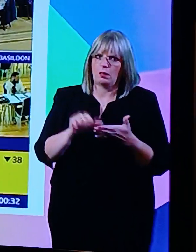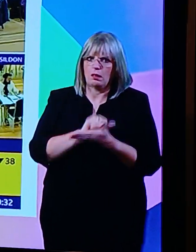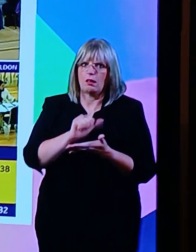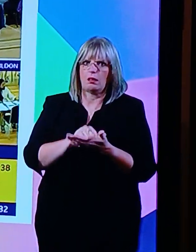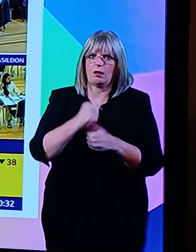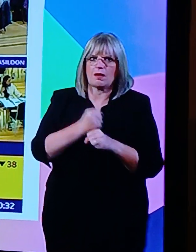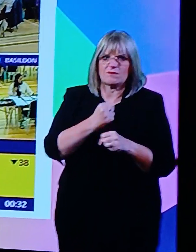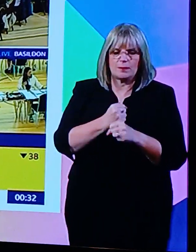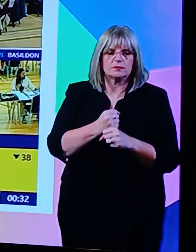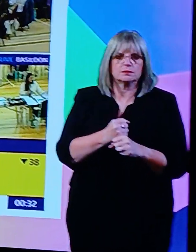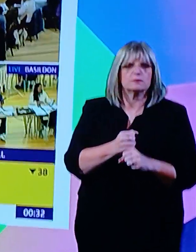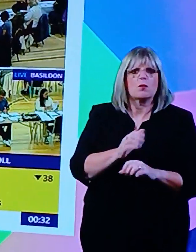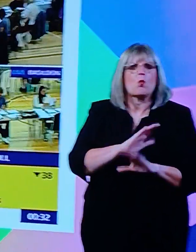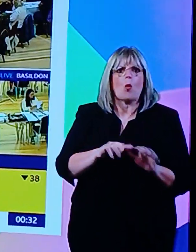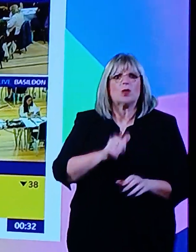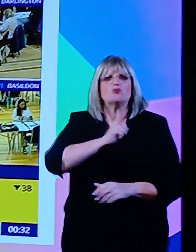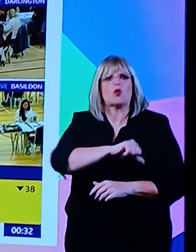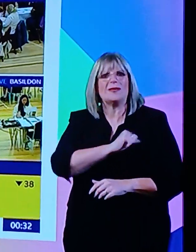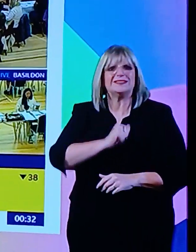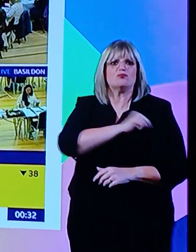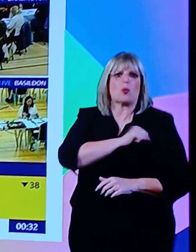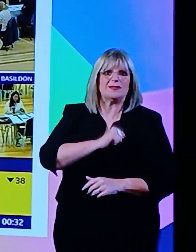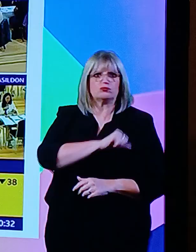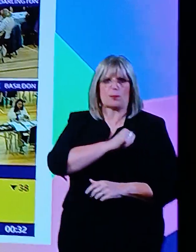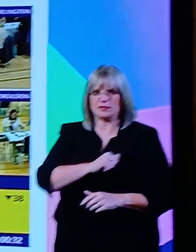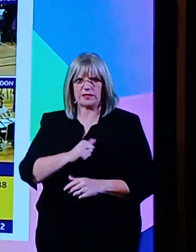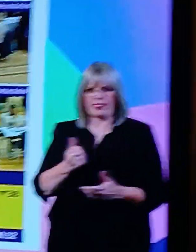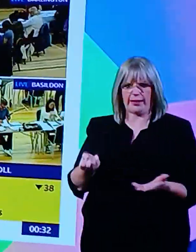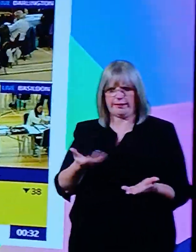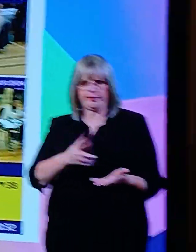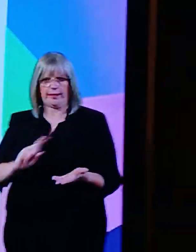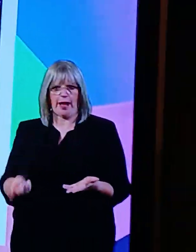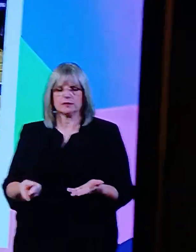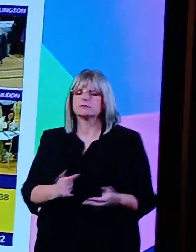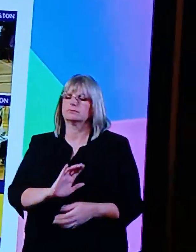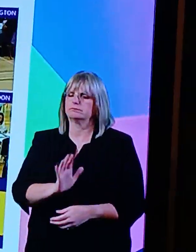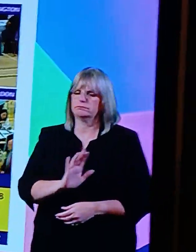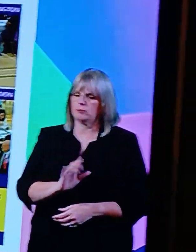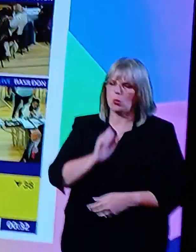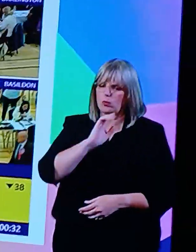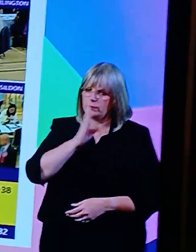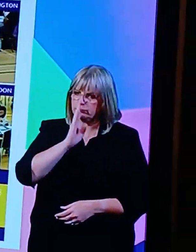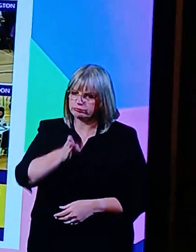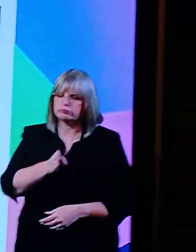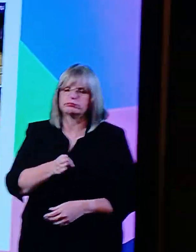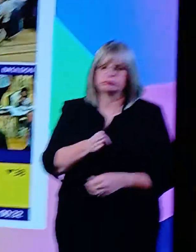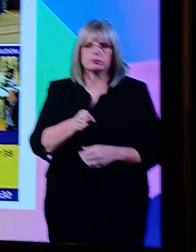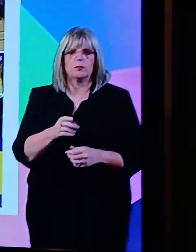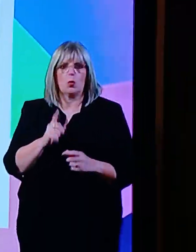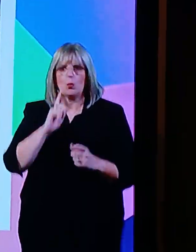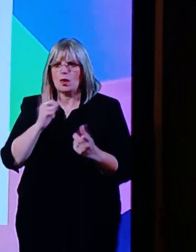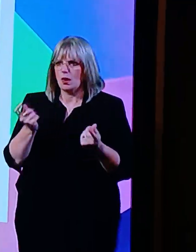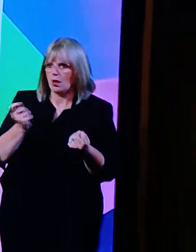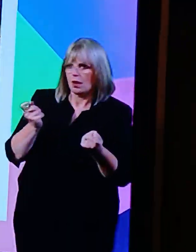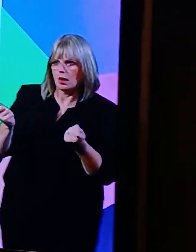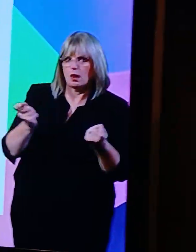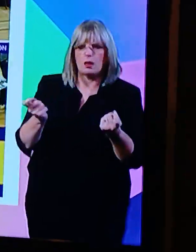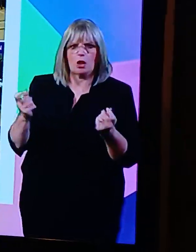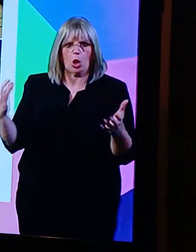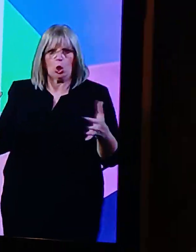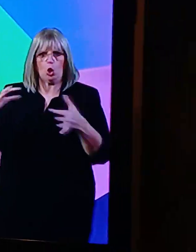24. He's going to be magnanimous tomorrow. He's going to reach across two colleagues from all sides of the House to bring the nation together. He's a unifier.